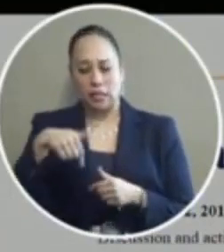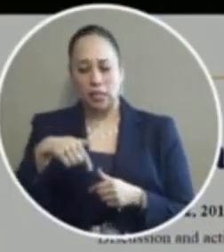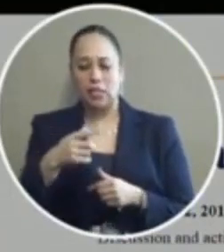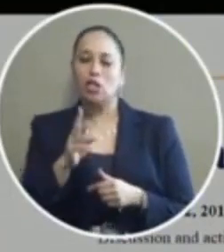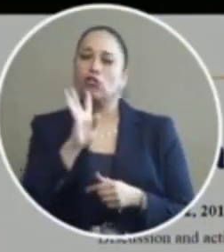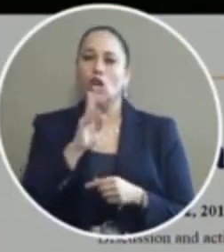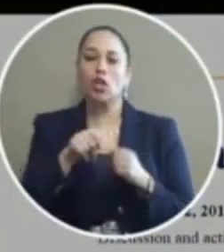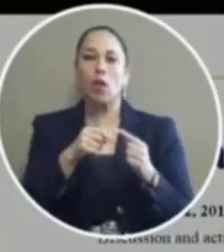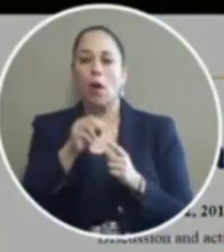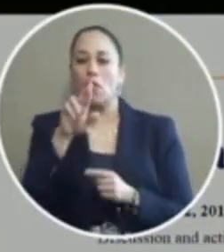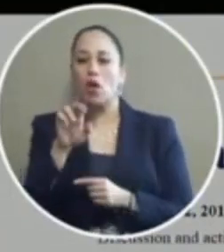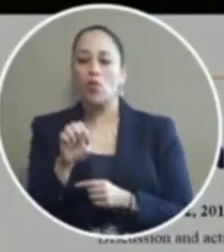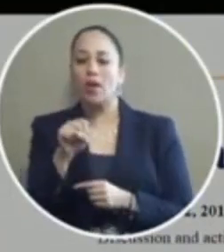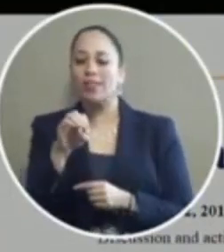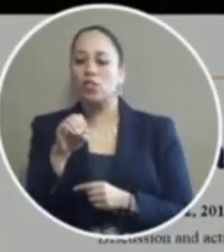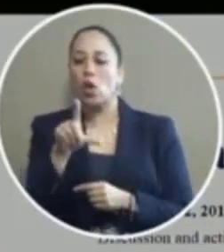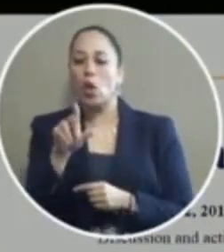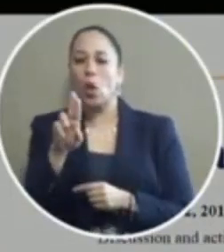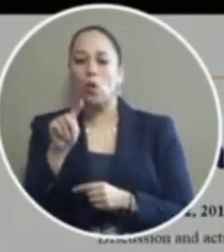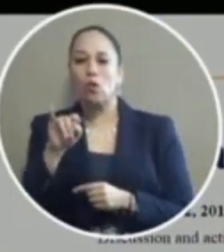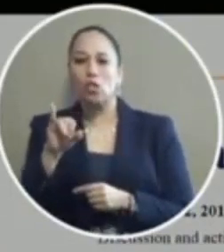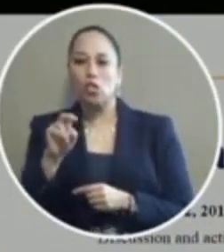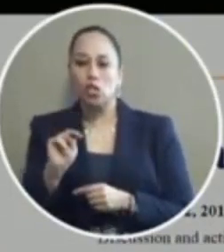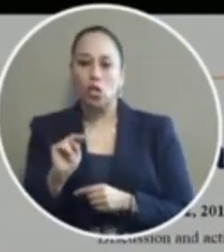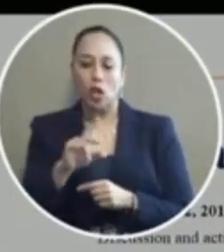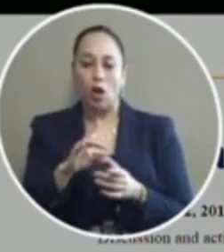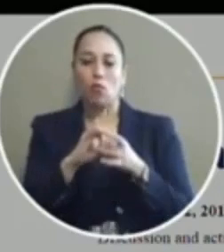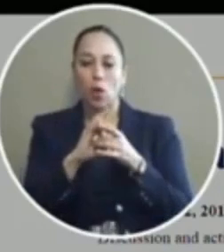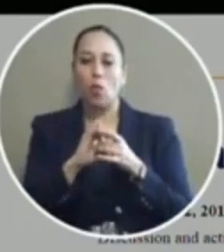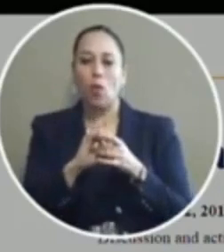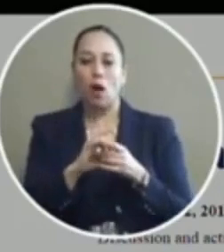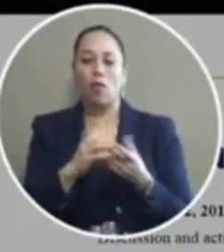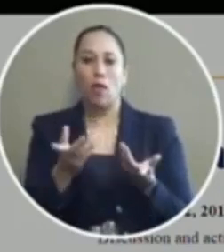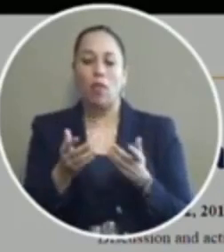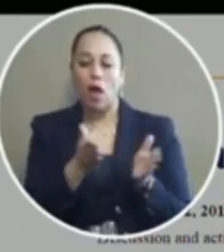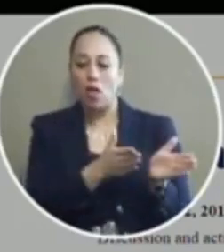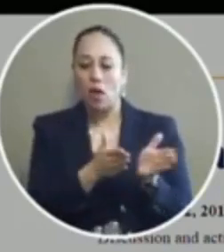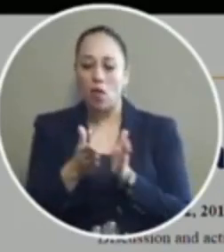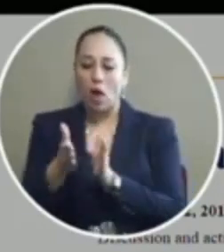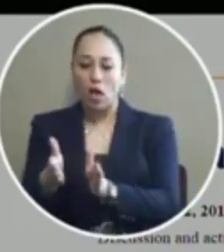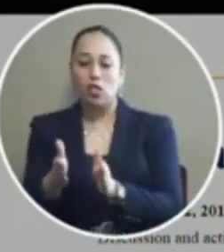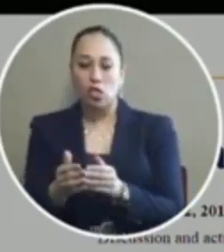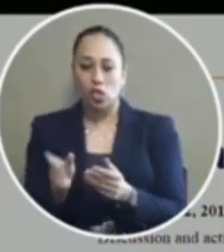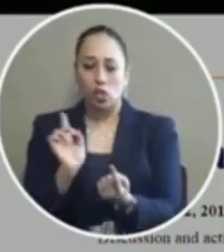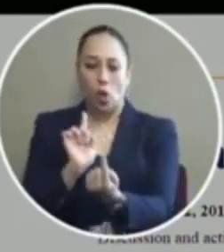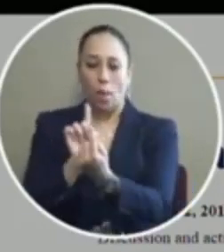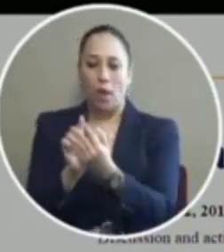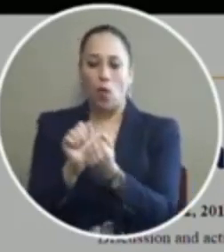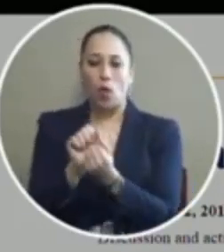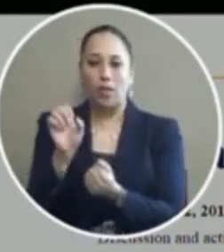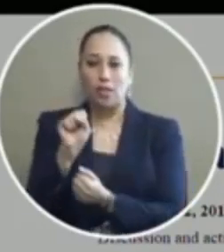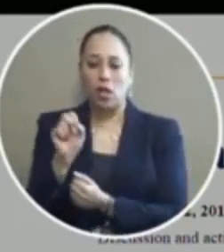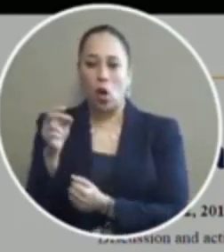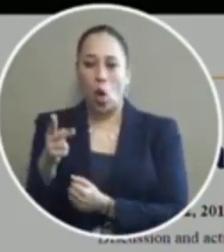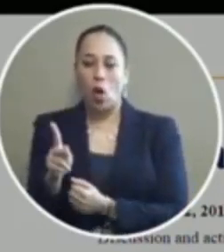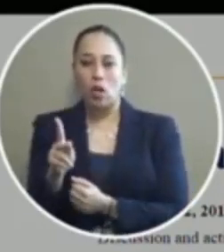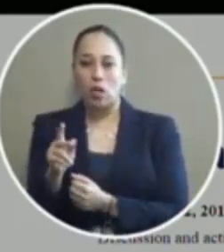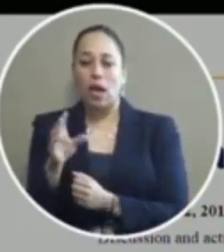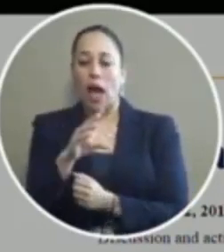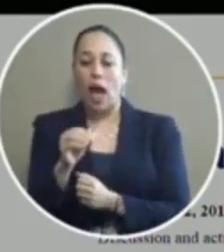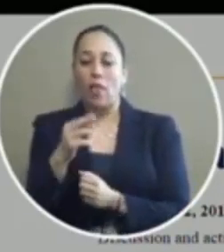resolution and a small sub gnosis on it it's in regards to the direction to meet with the stakeholders and make recommendations